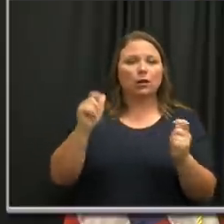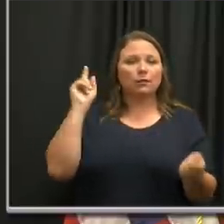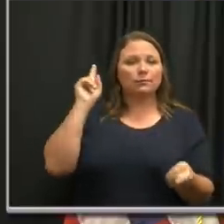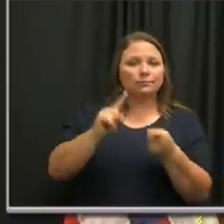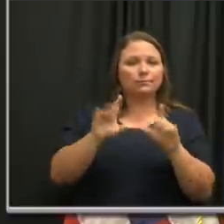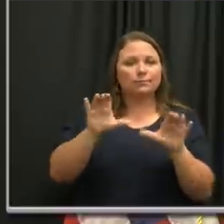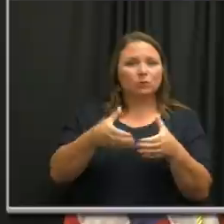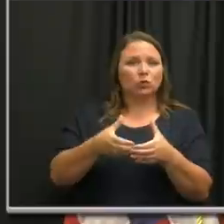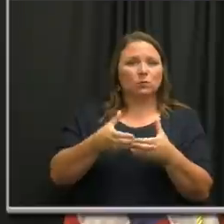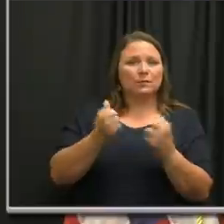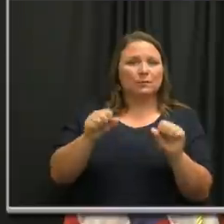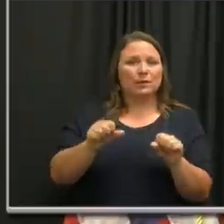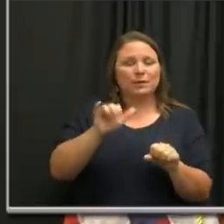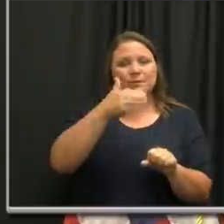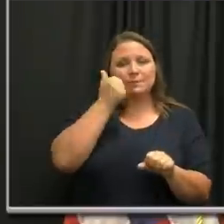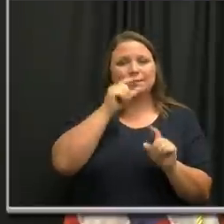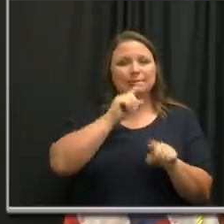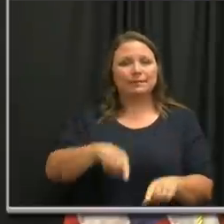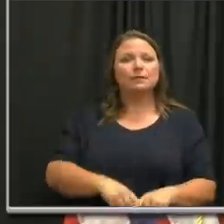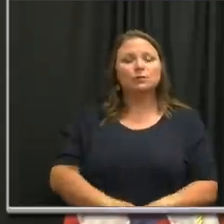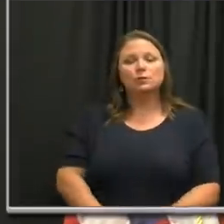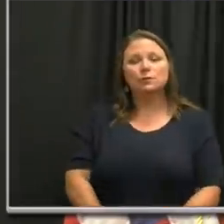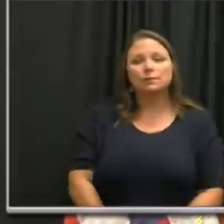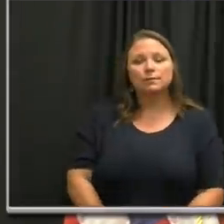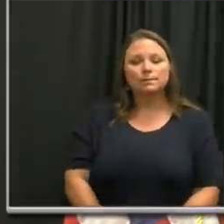possible. So that's, that's the answer there. Thank you.